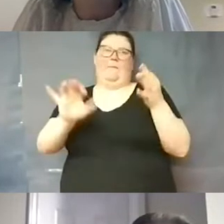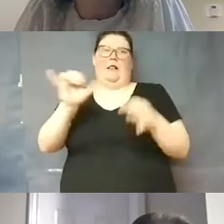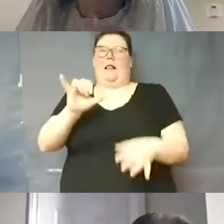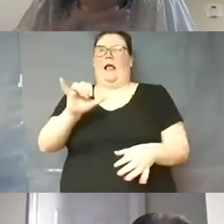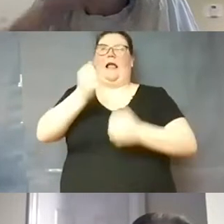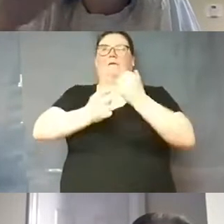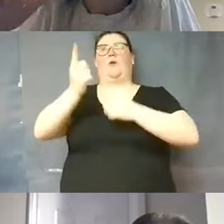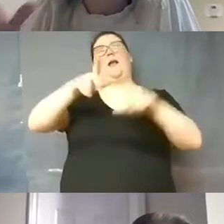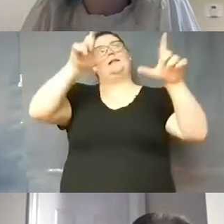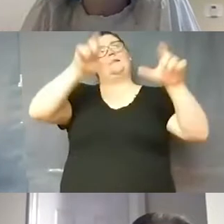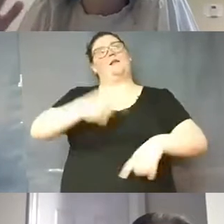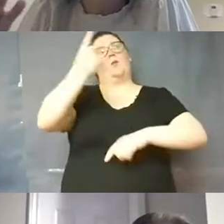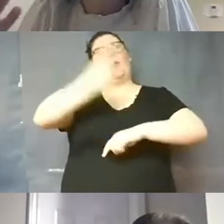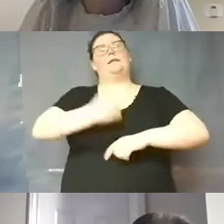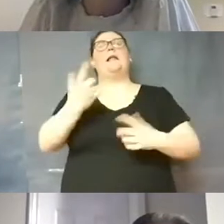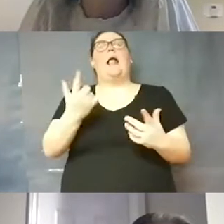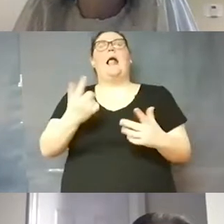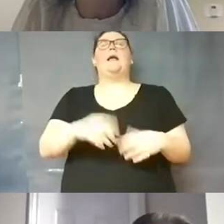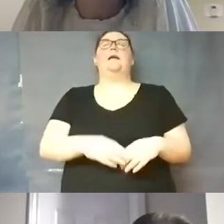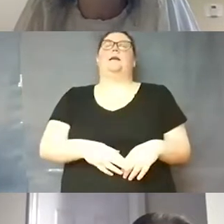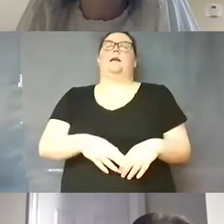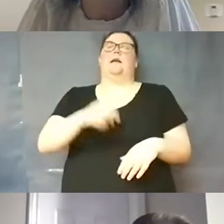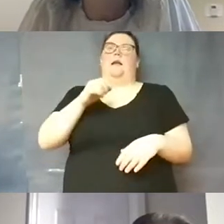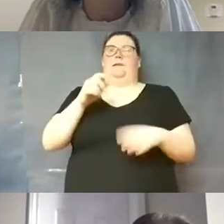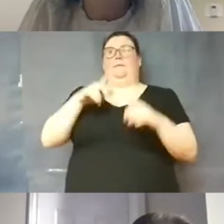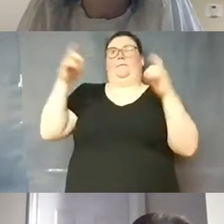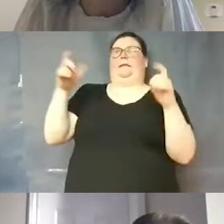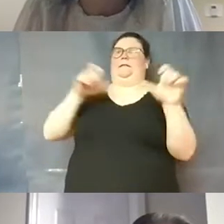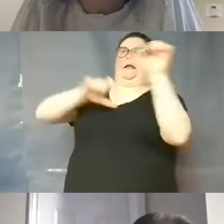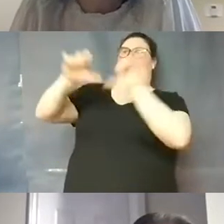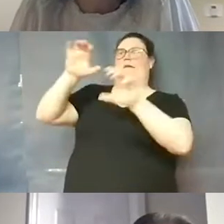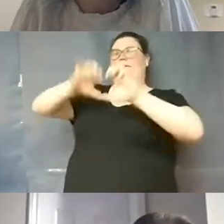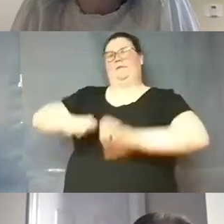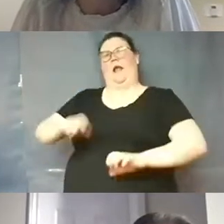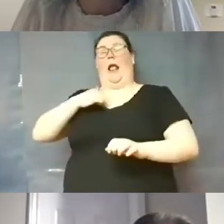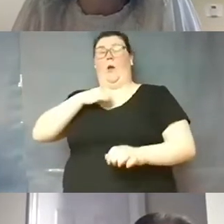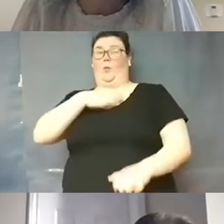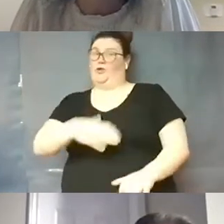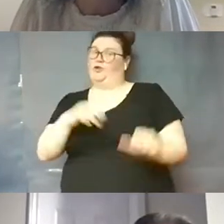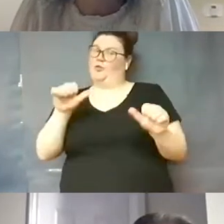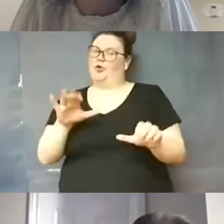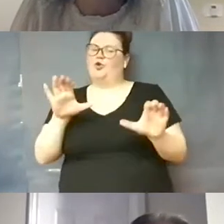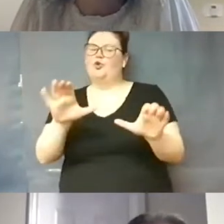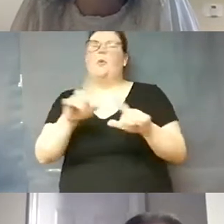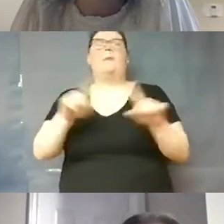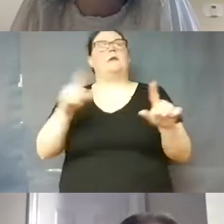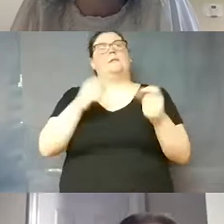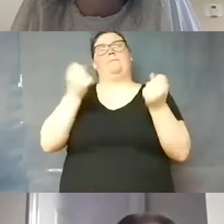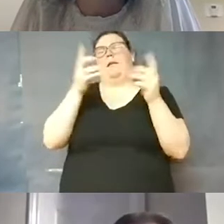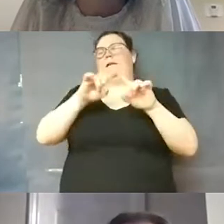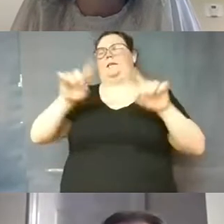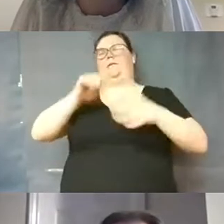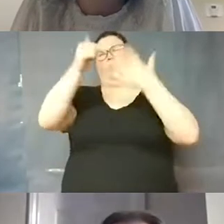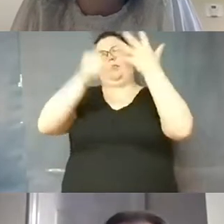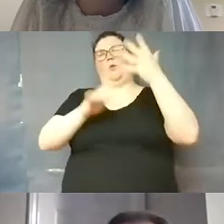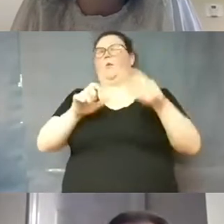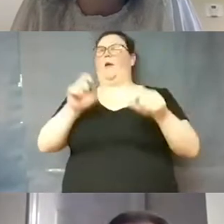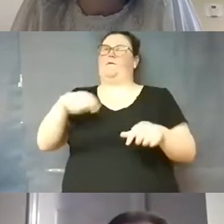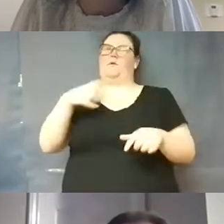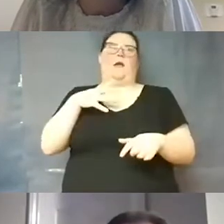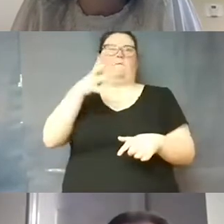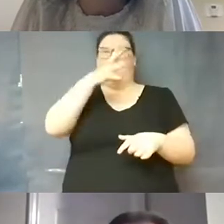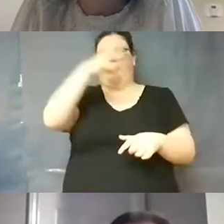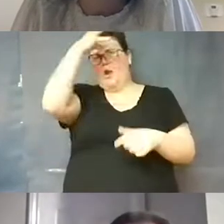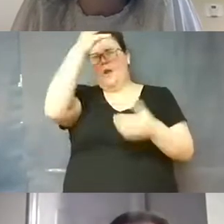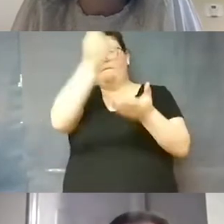one day and kind of having again a big science experiment that i wish we could do but there's so many other factors at play we have to have parent permission and there's a lot